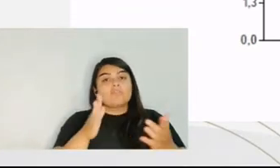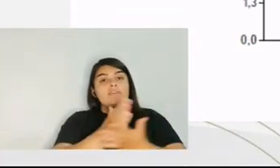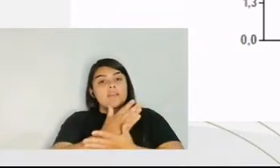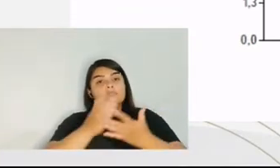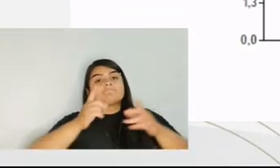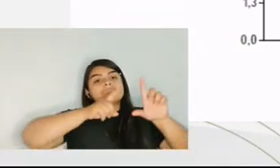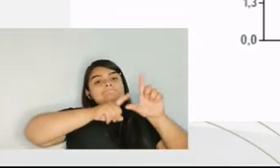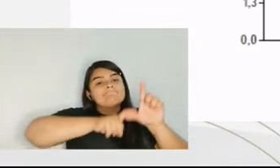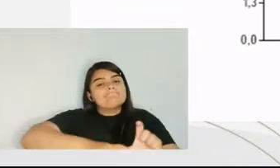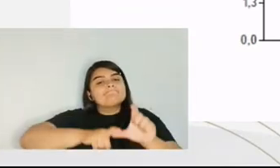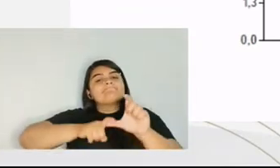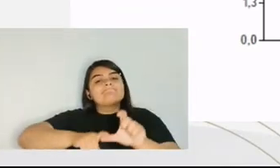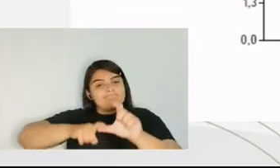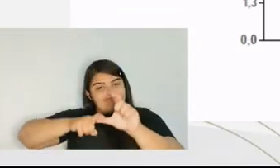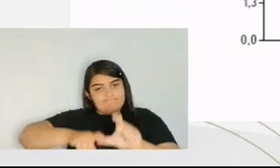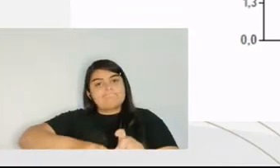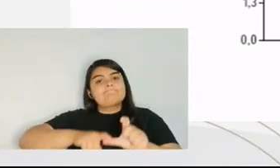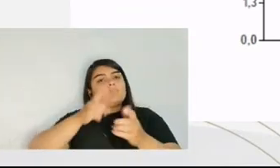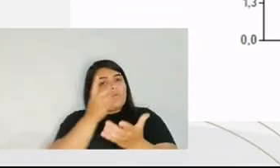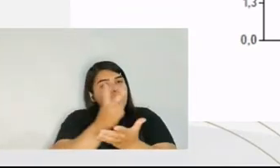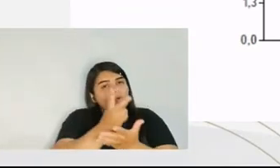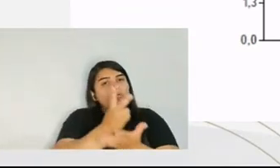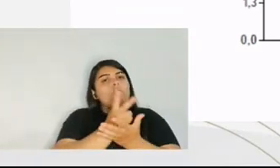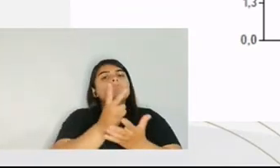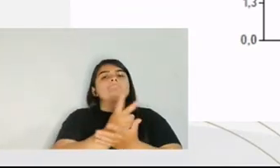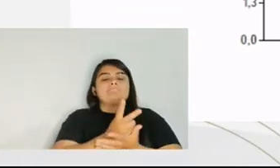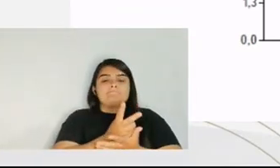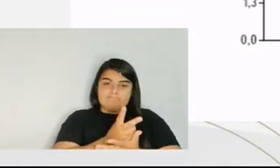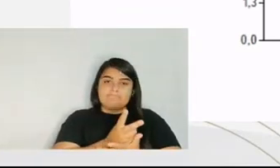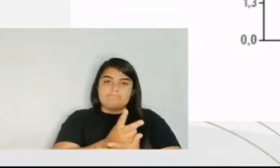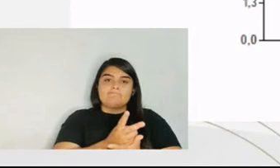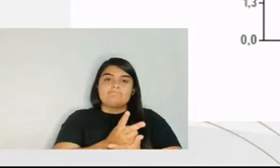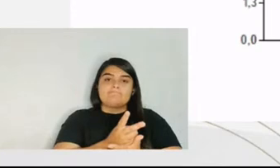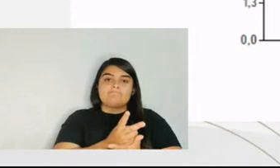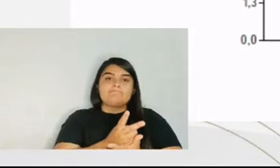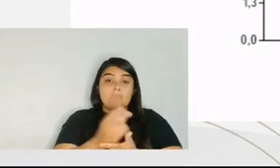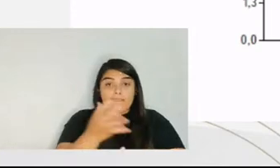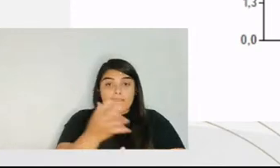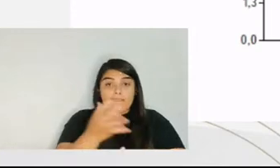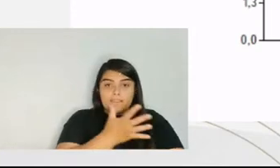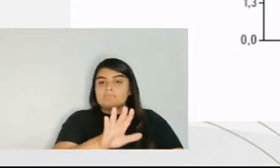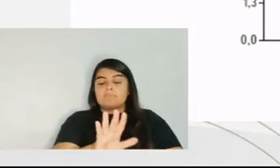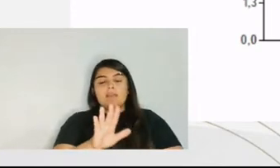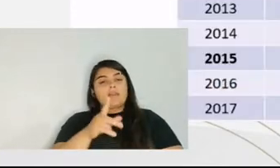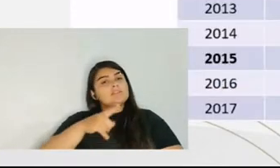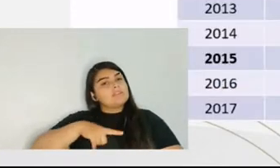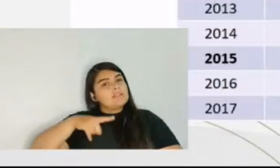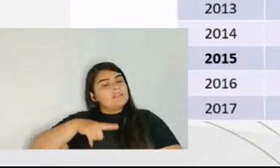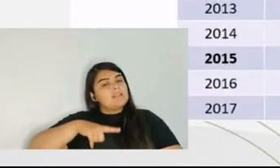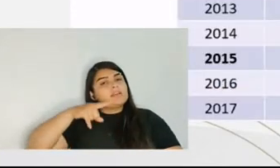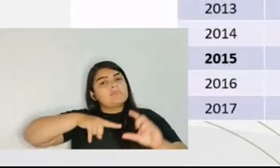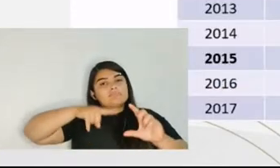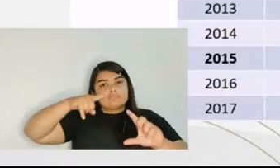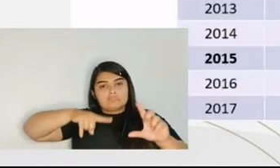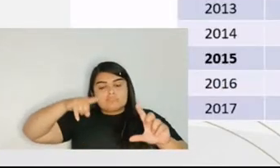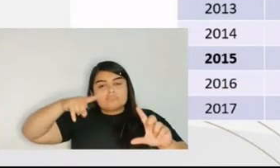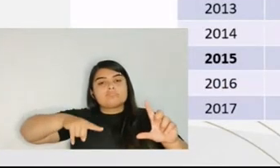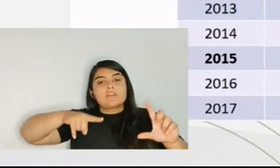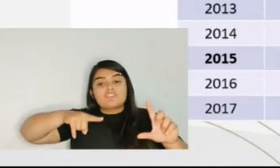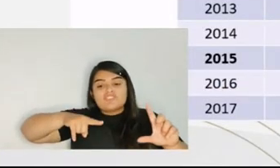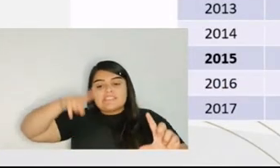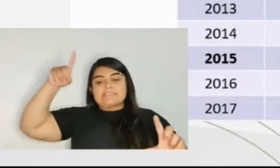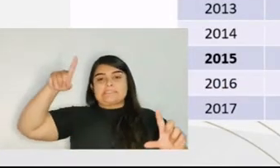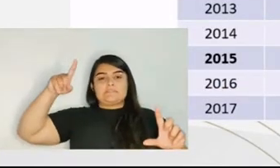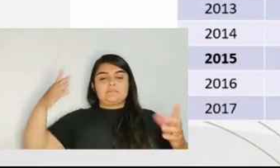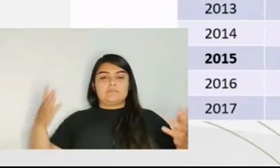cases and pending cases. It has been stable, but within a very high